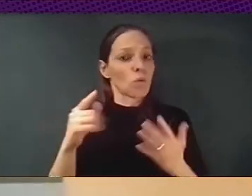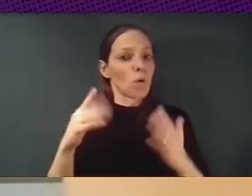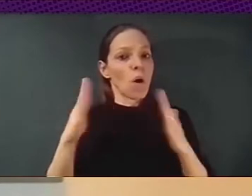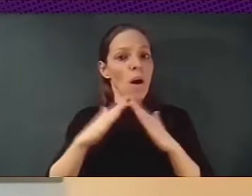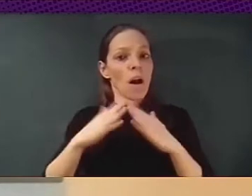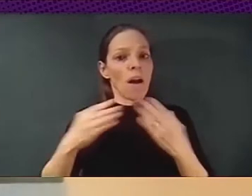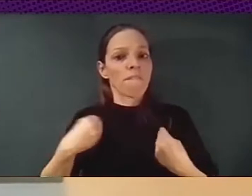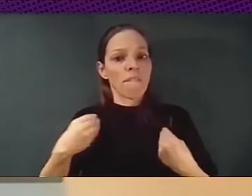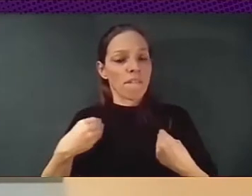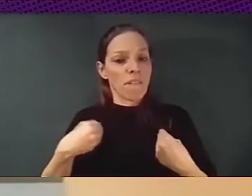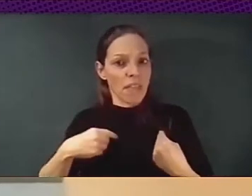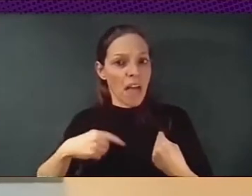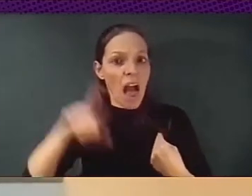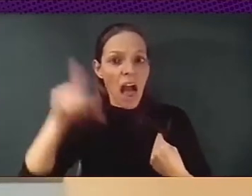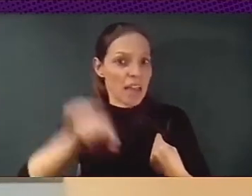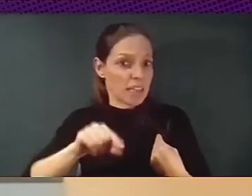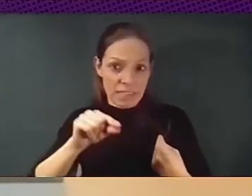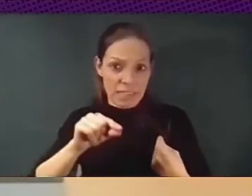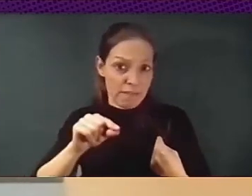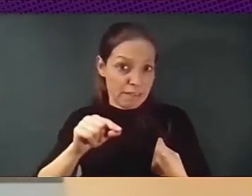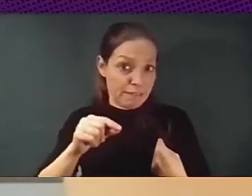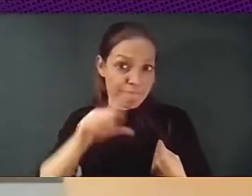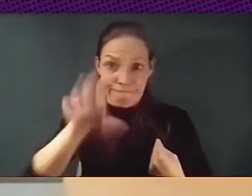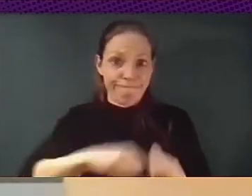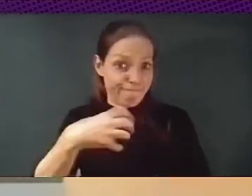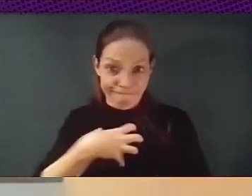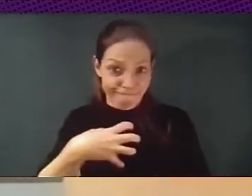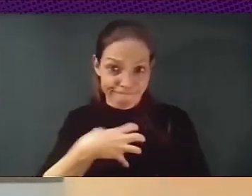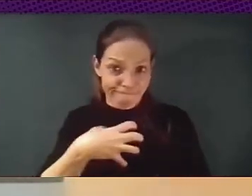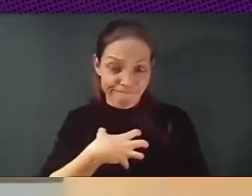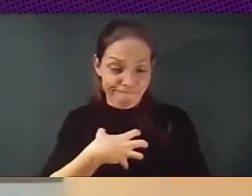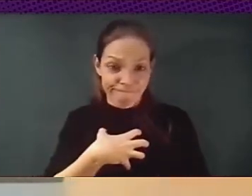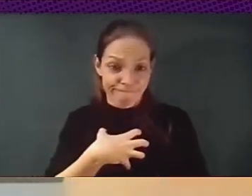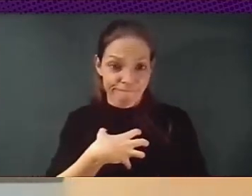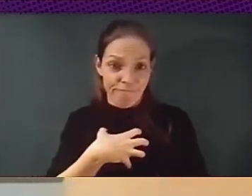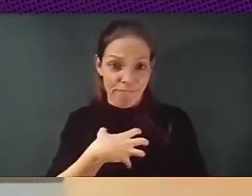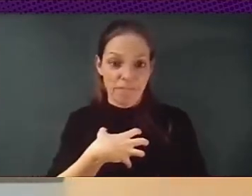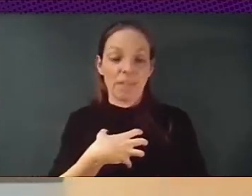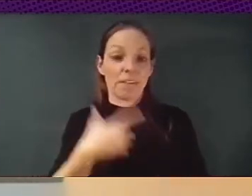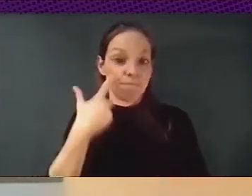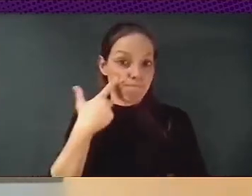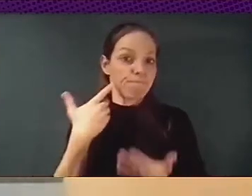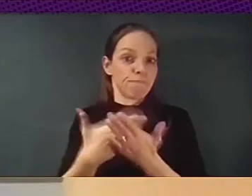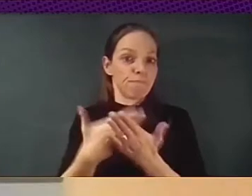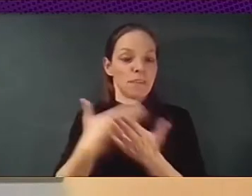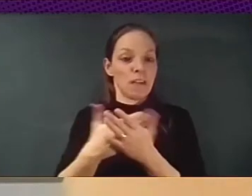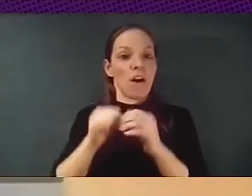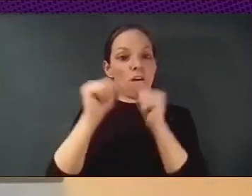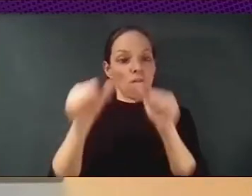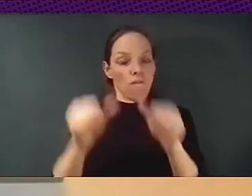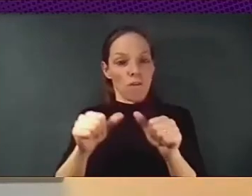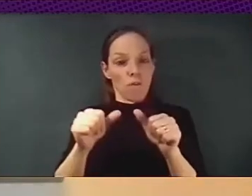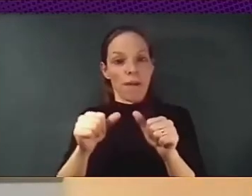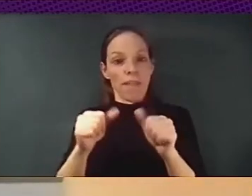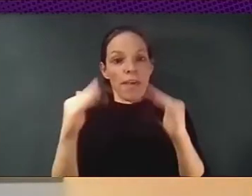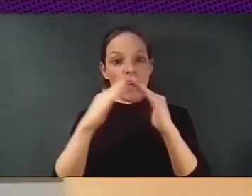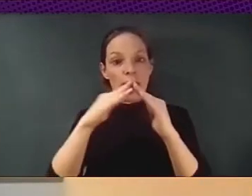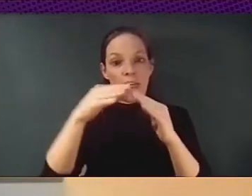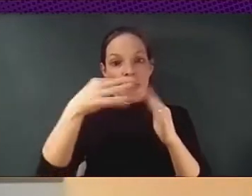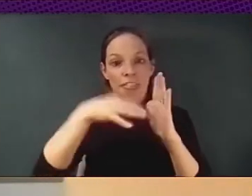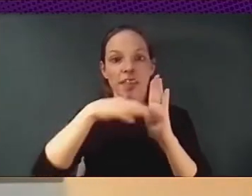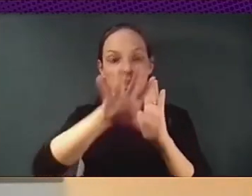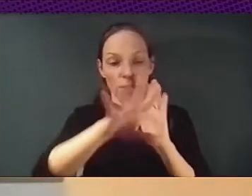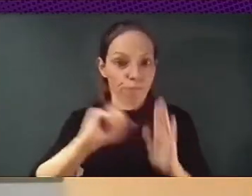centre. So you see all these phenomena. And also you go there and you ask Airbnb, can we see how you are